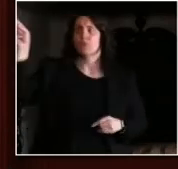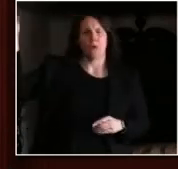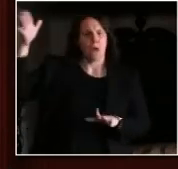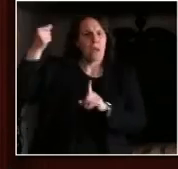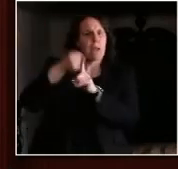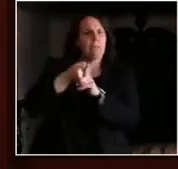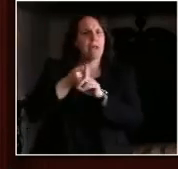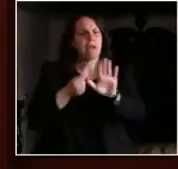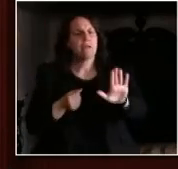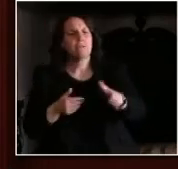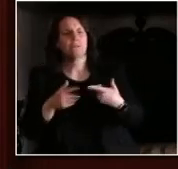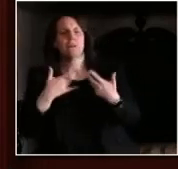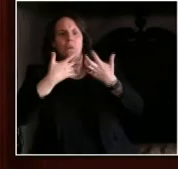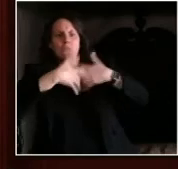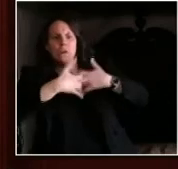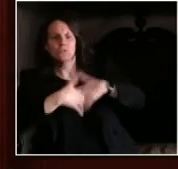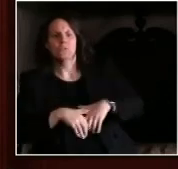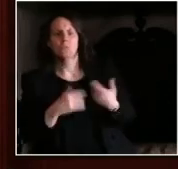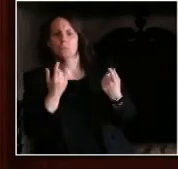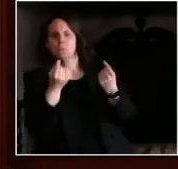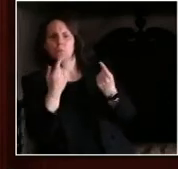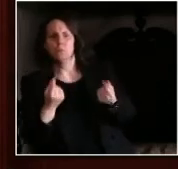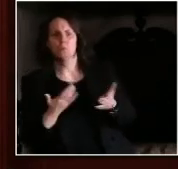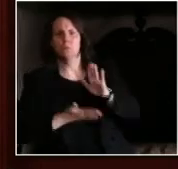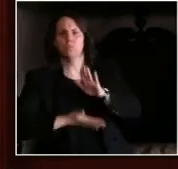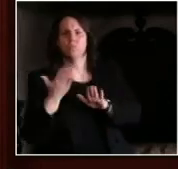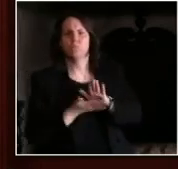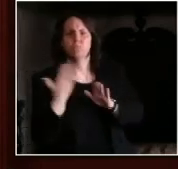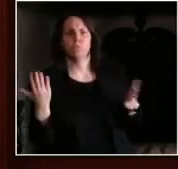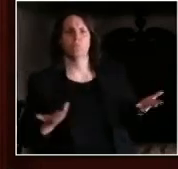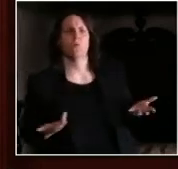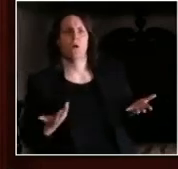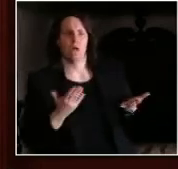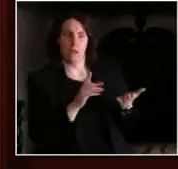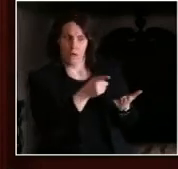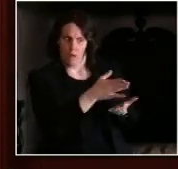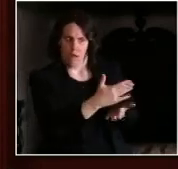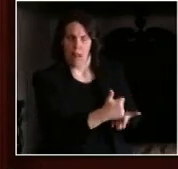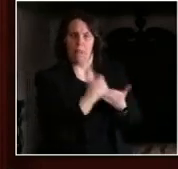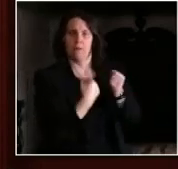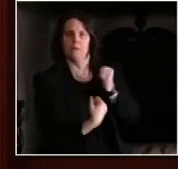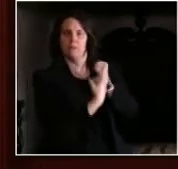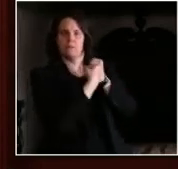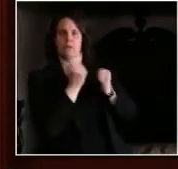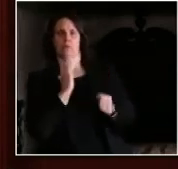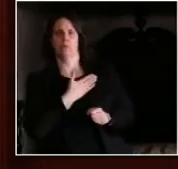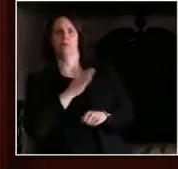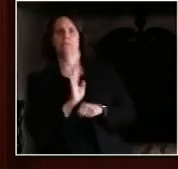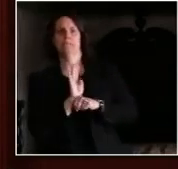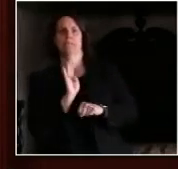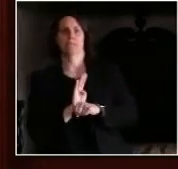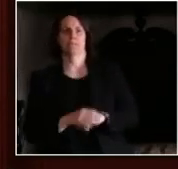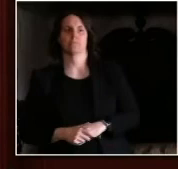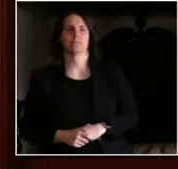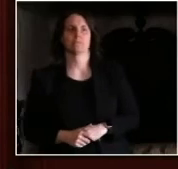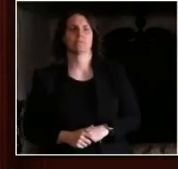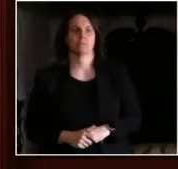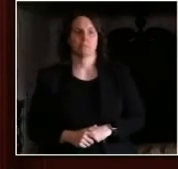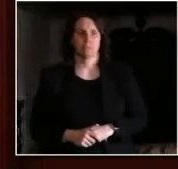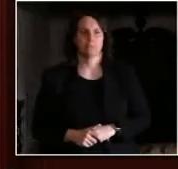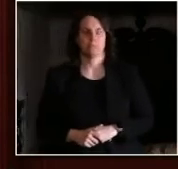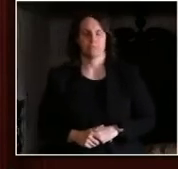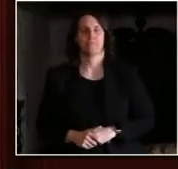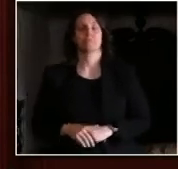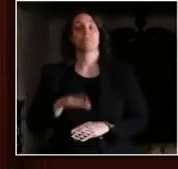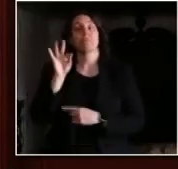very strong trade relations. And finally, at the end of February, I was speaking with the Kenosha Area Business Alliance, and they raised the